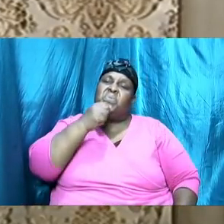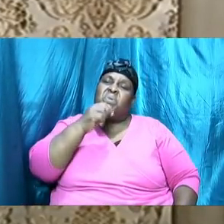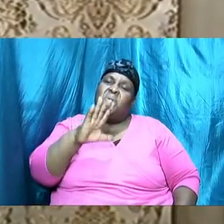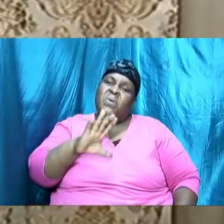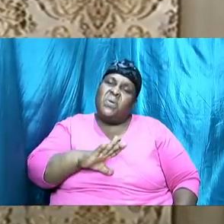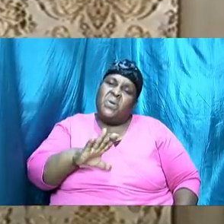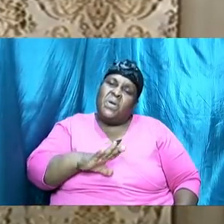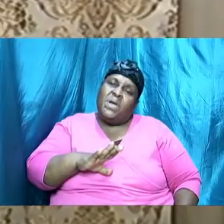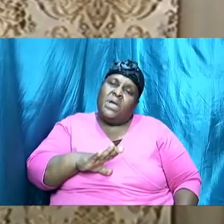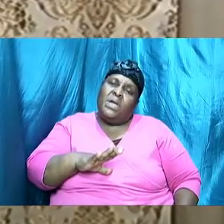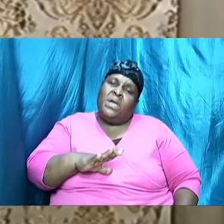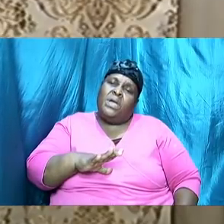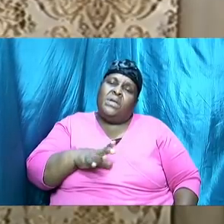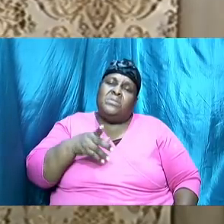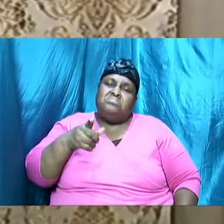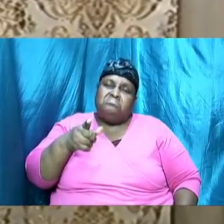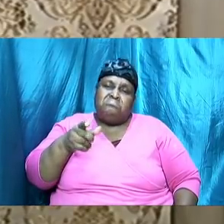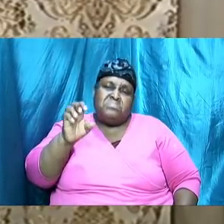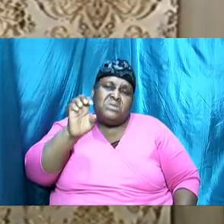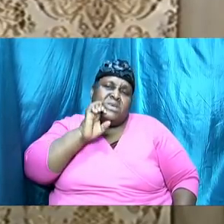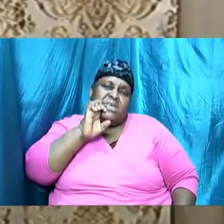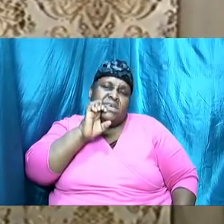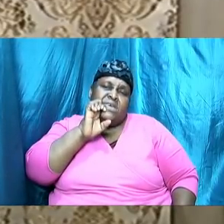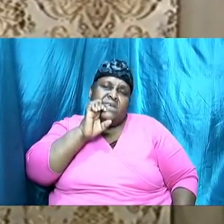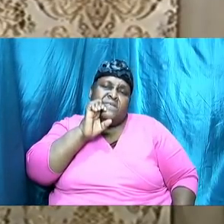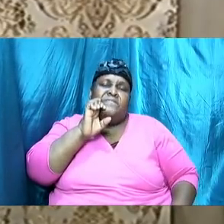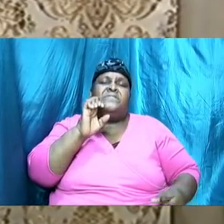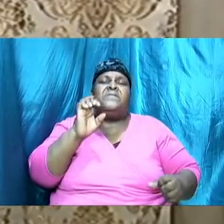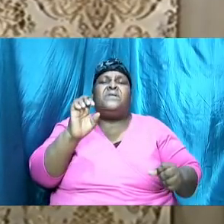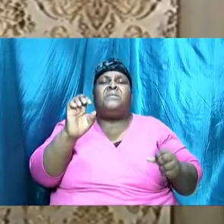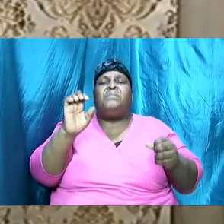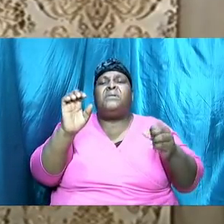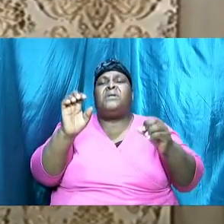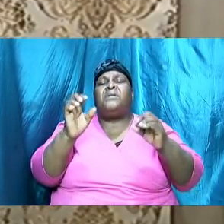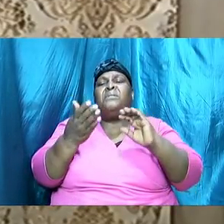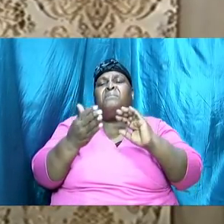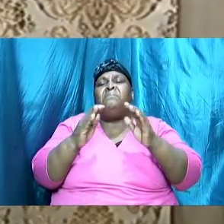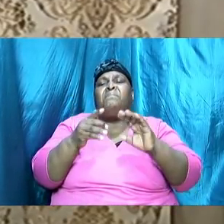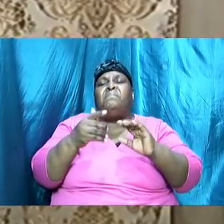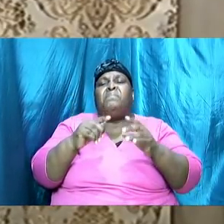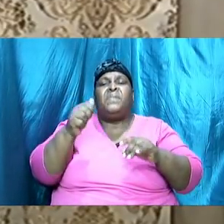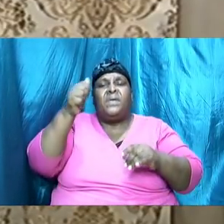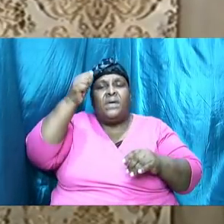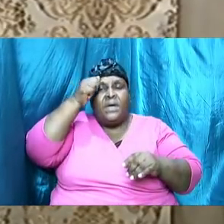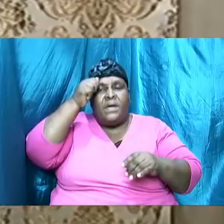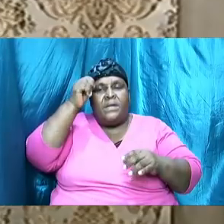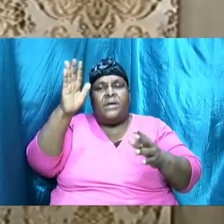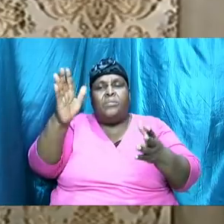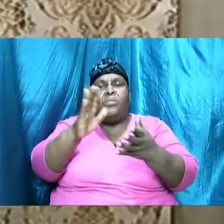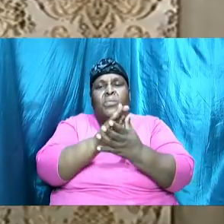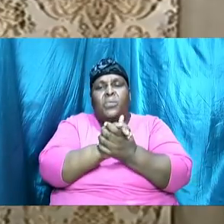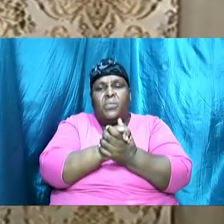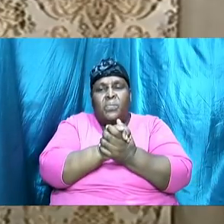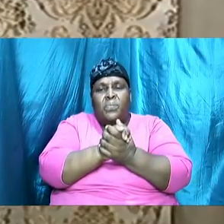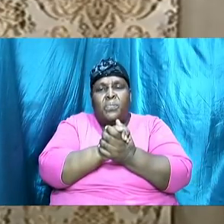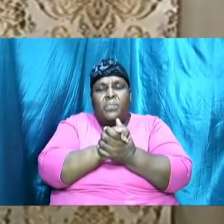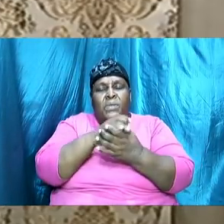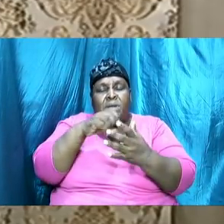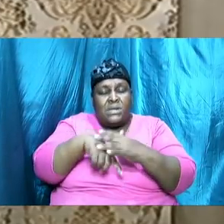became his bride she became his wife a deep sleep